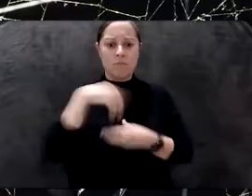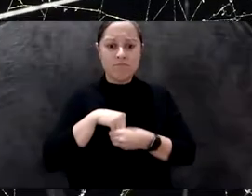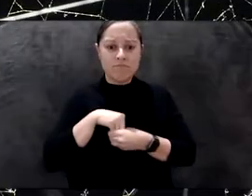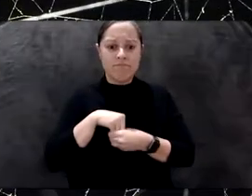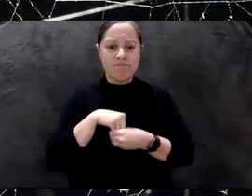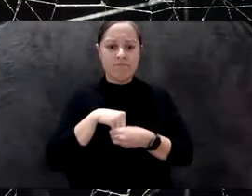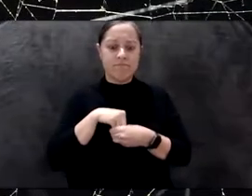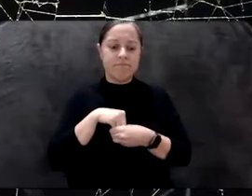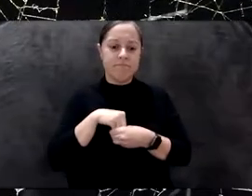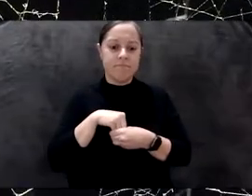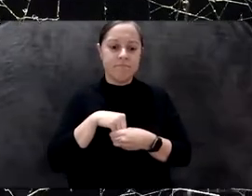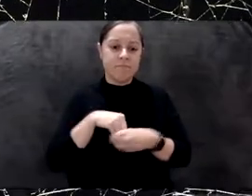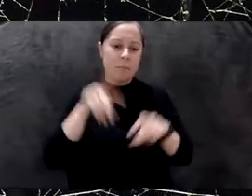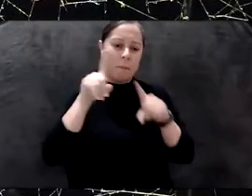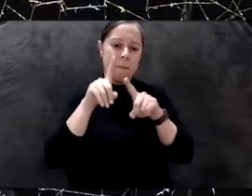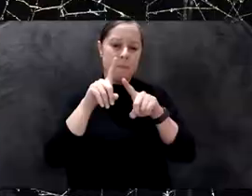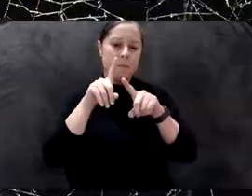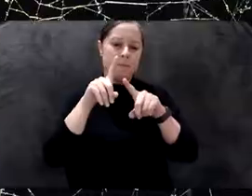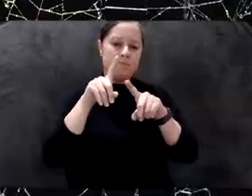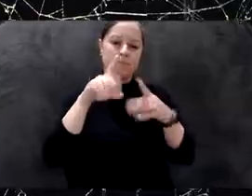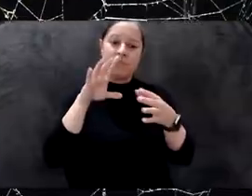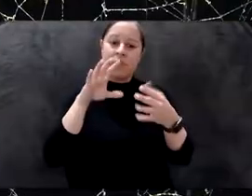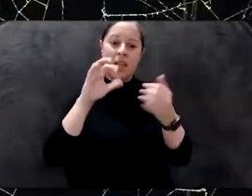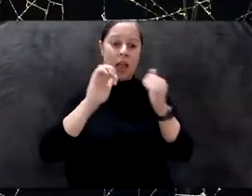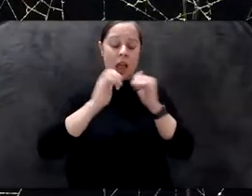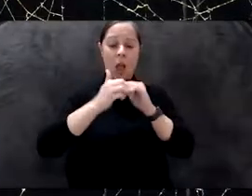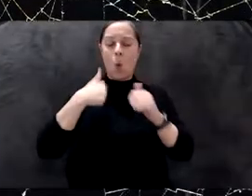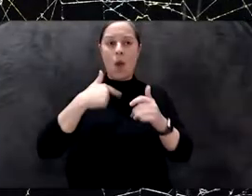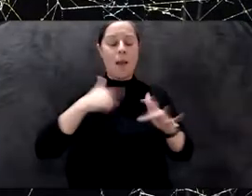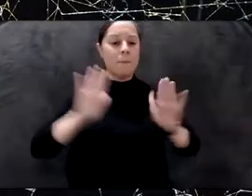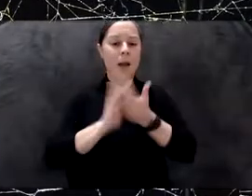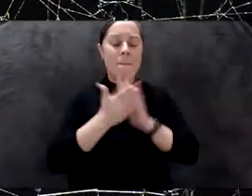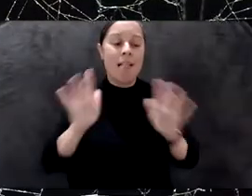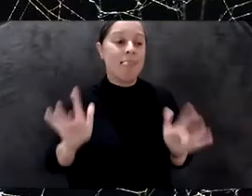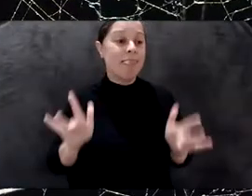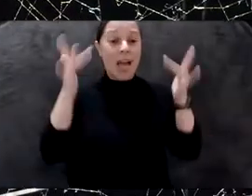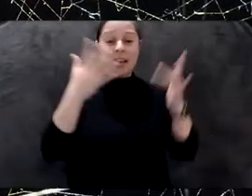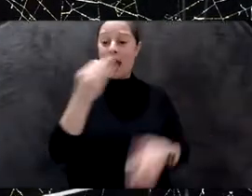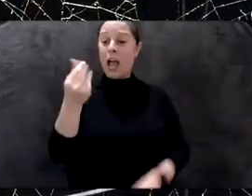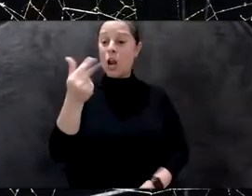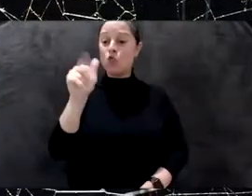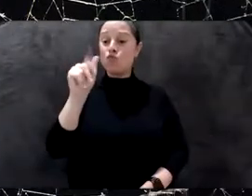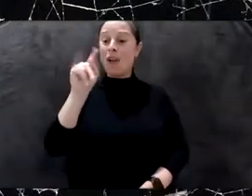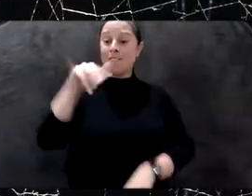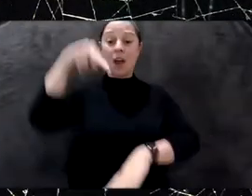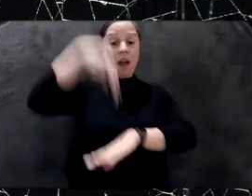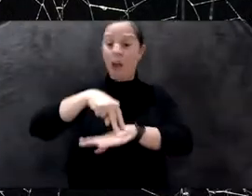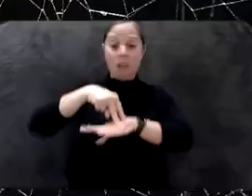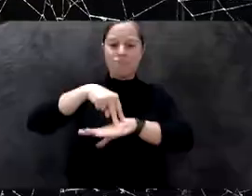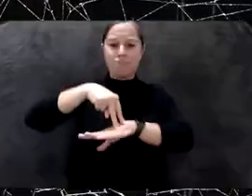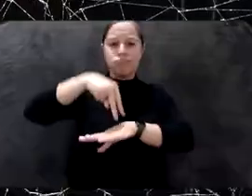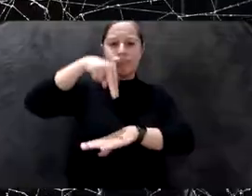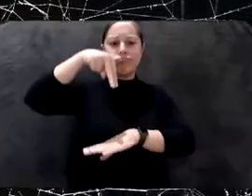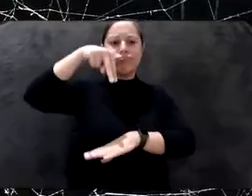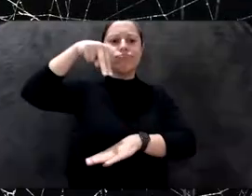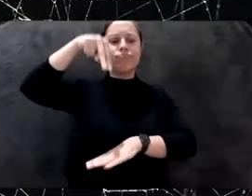Now, by, but it's very simple, it's a very simple, uh, simple principle, Archeires, which have invented the principle of flottability, now we were in Syracuse,